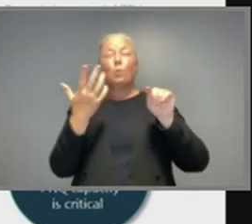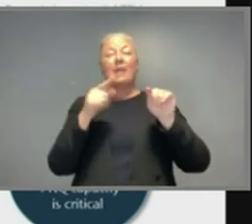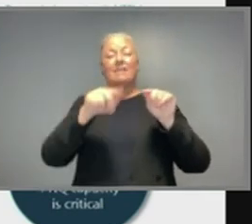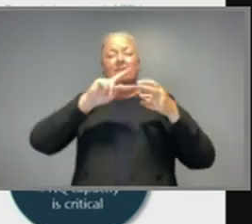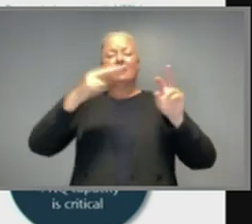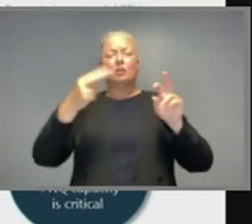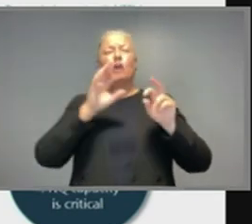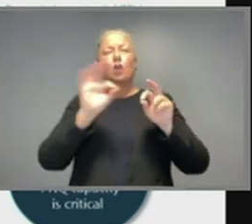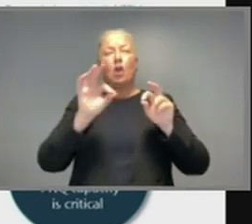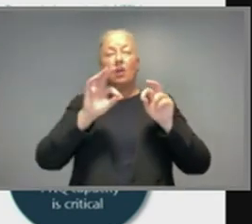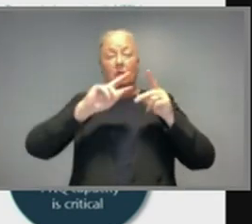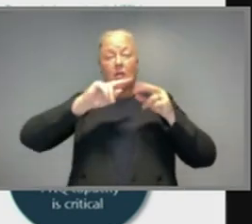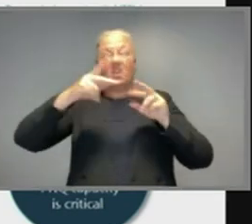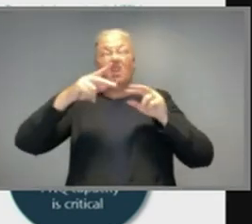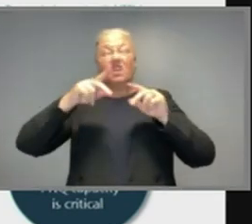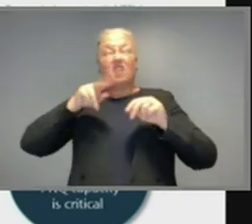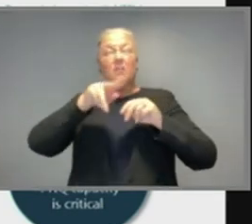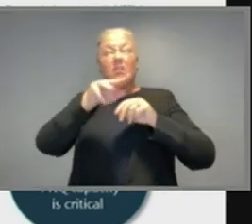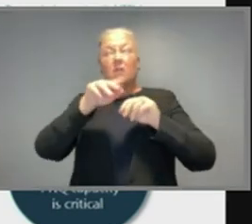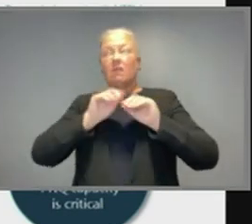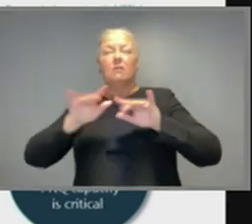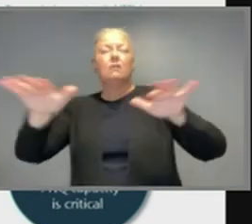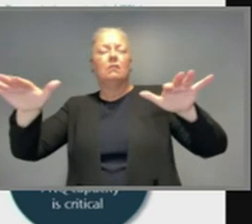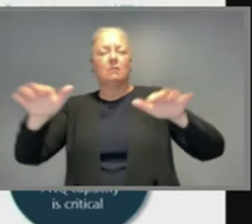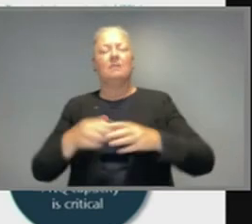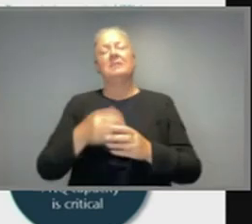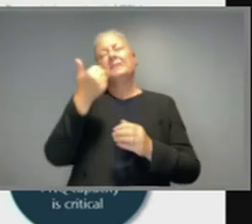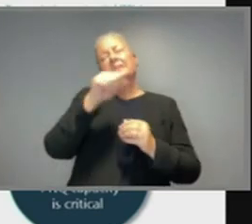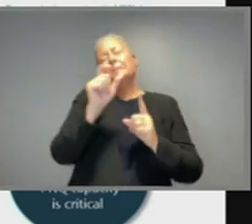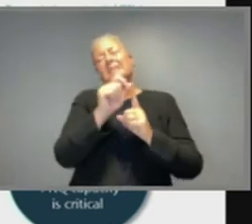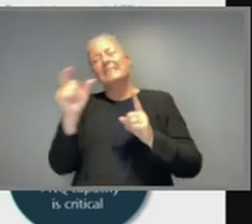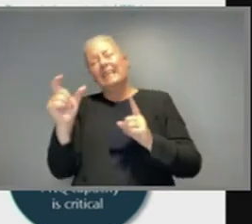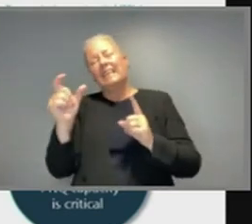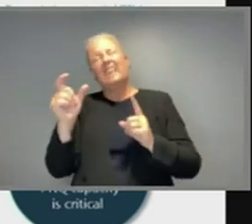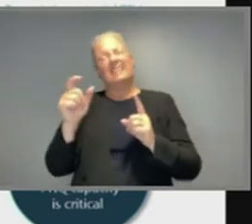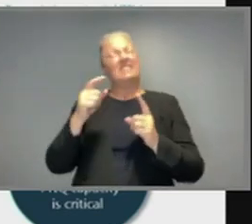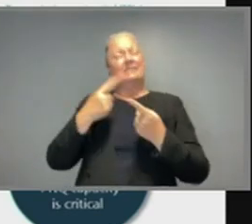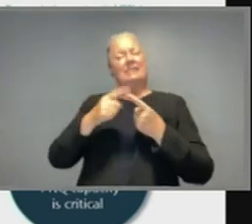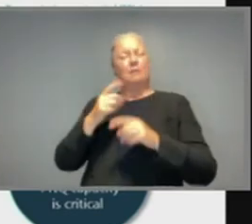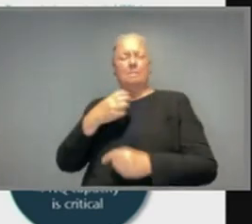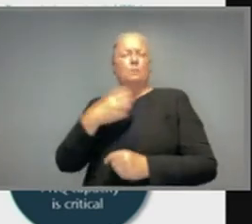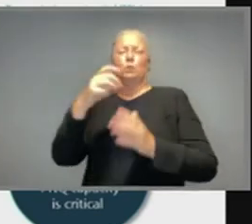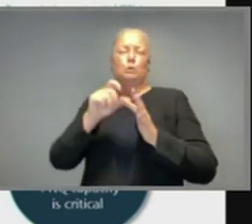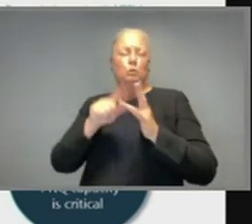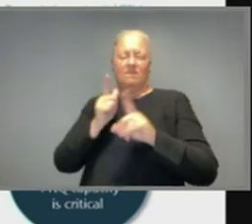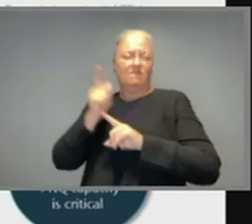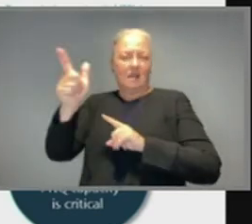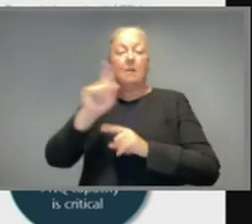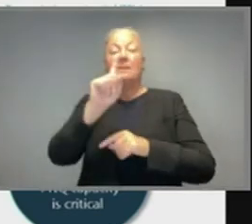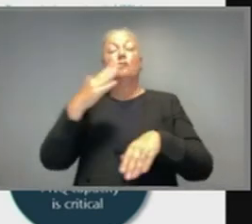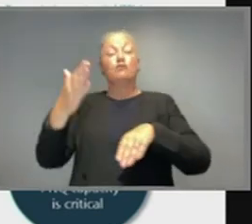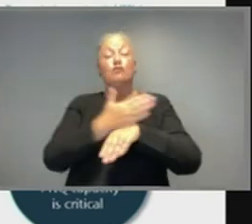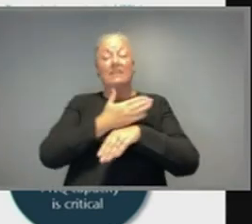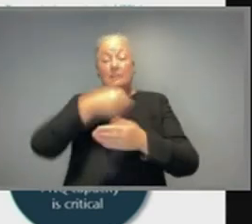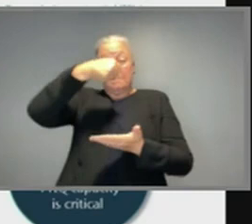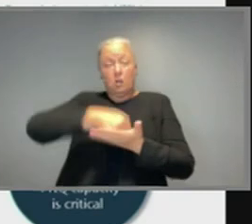And you can see that 50 or 60% coverage. We're still a long way from that line. The green bars in different degrees of